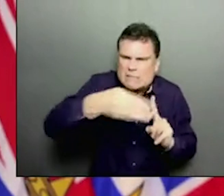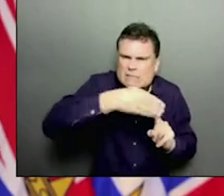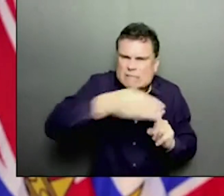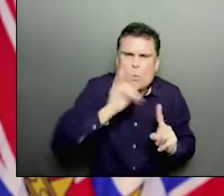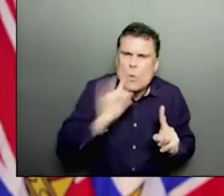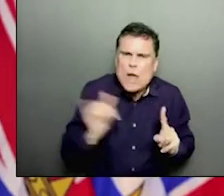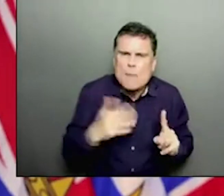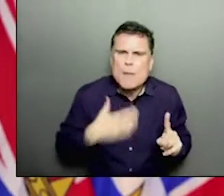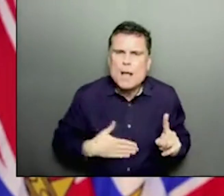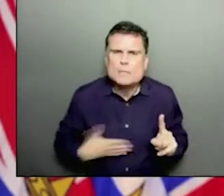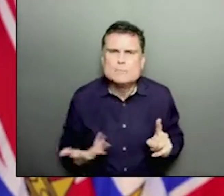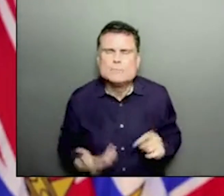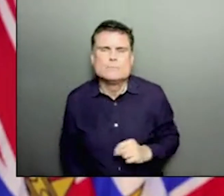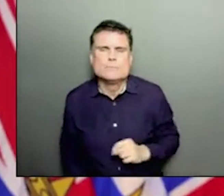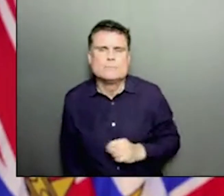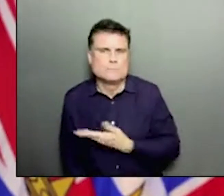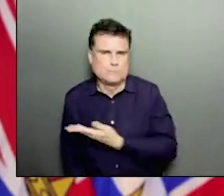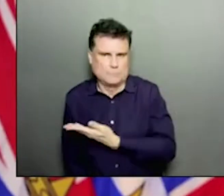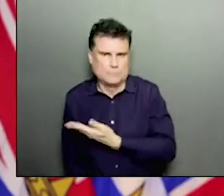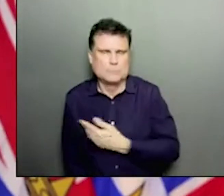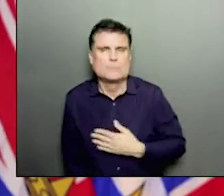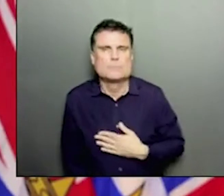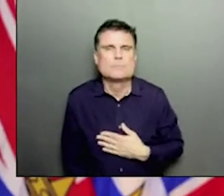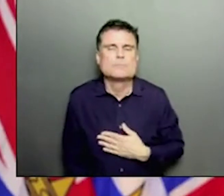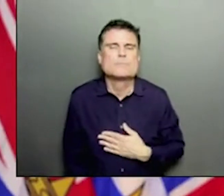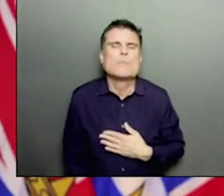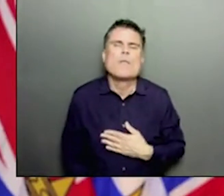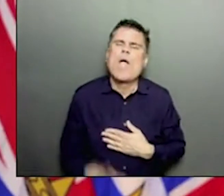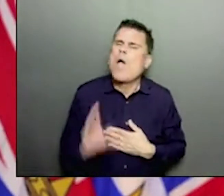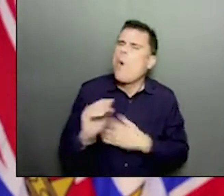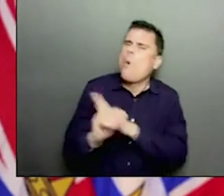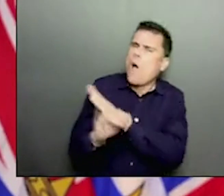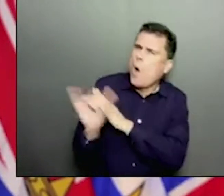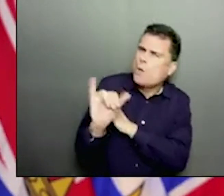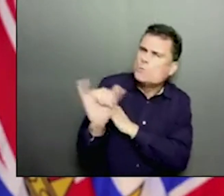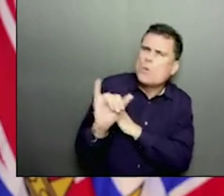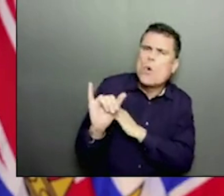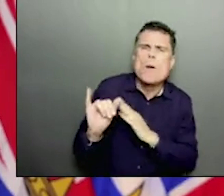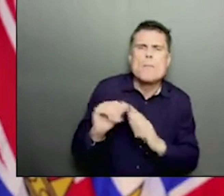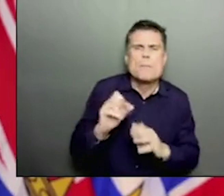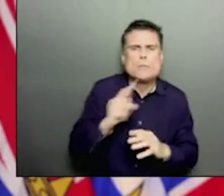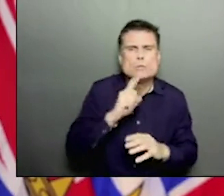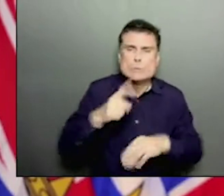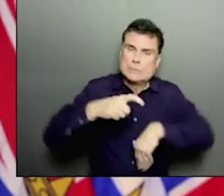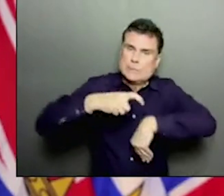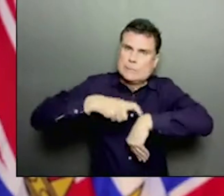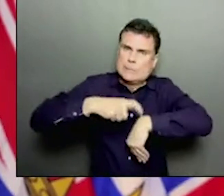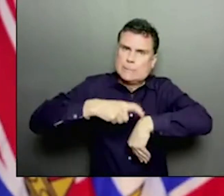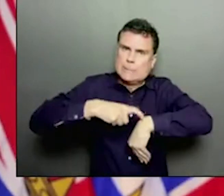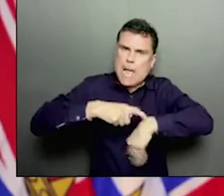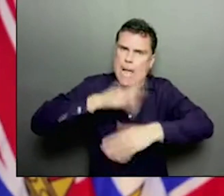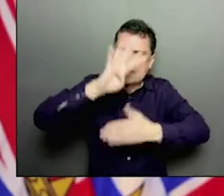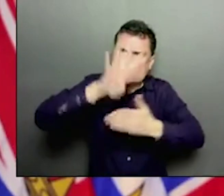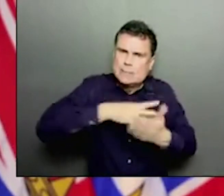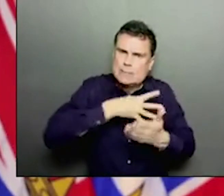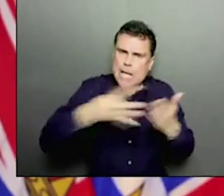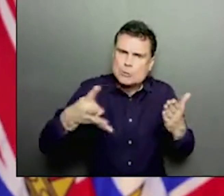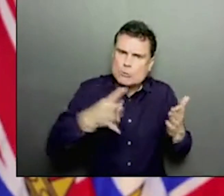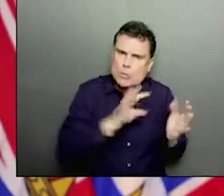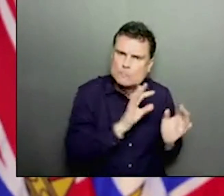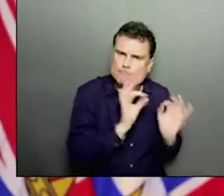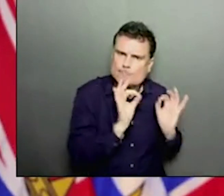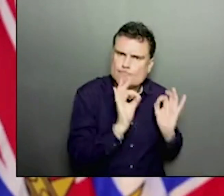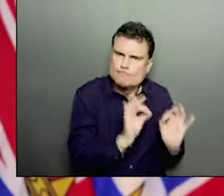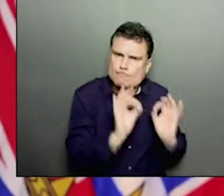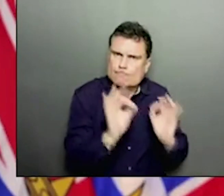Also really good questions. So we've looked at the data. It's just recently become available. So the National Advisory Committee